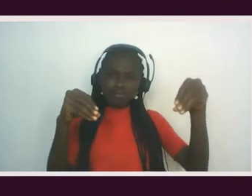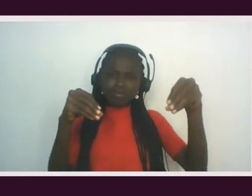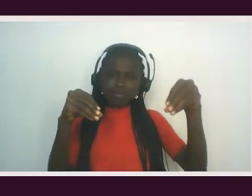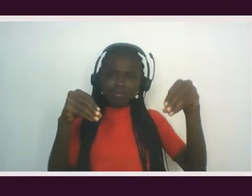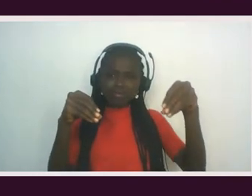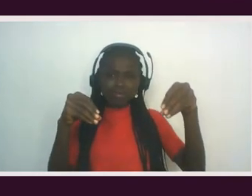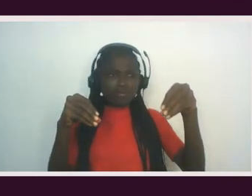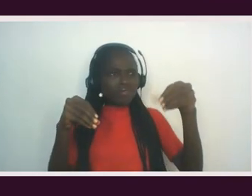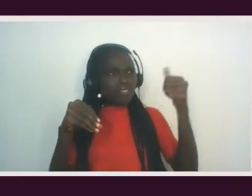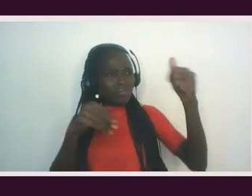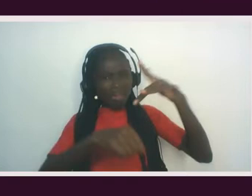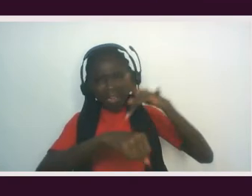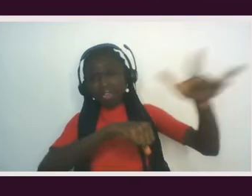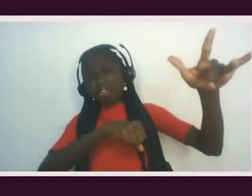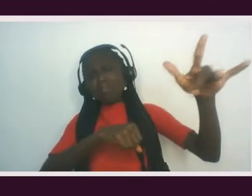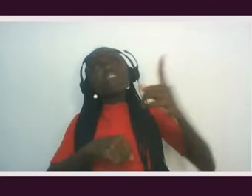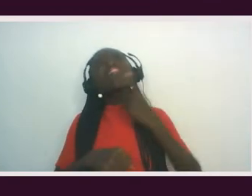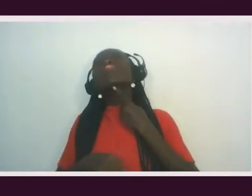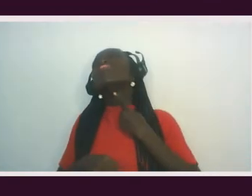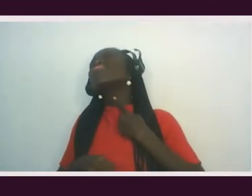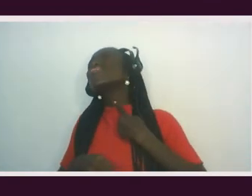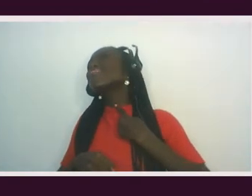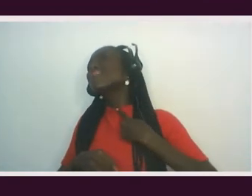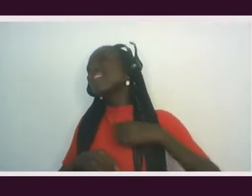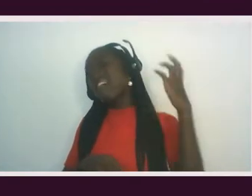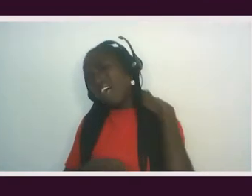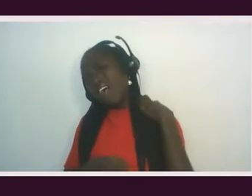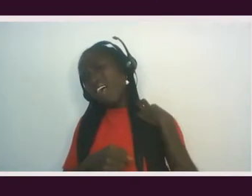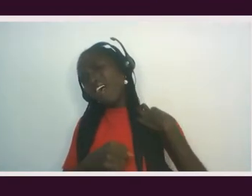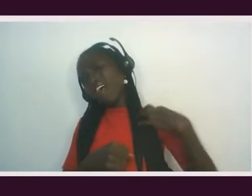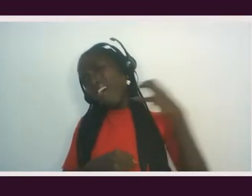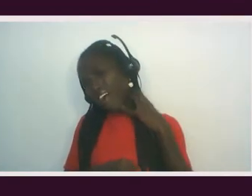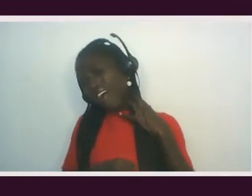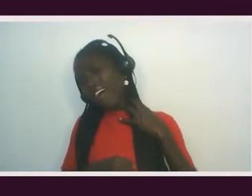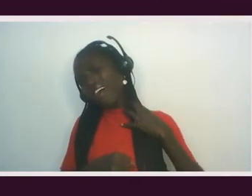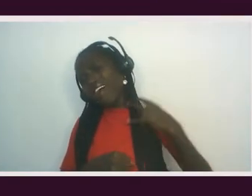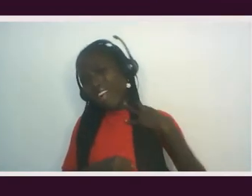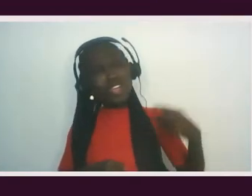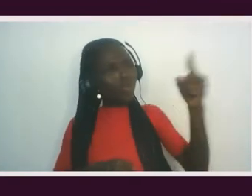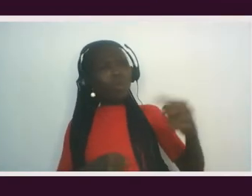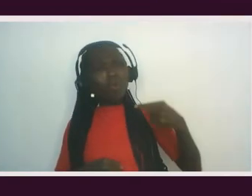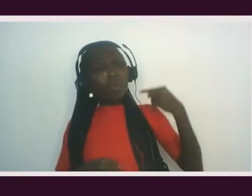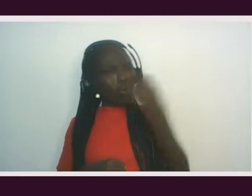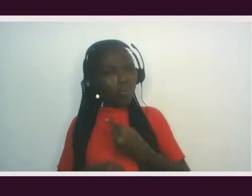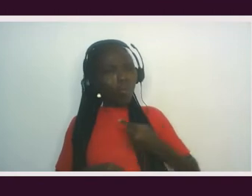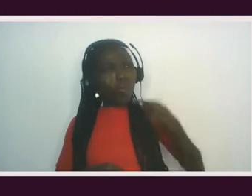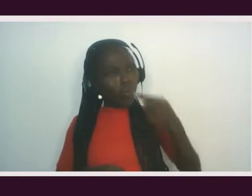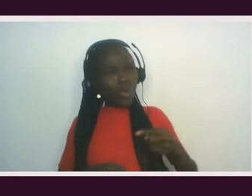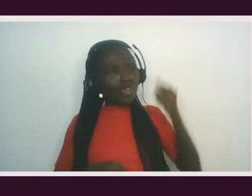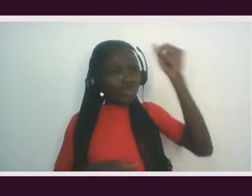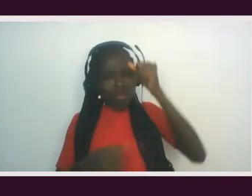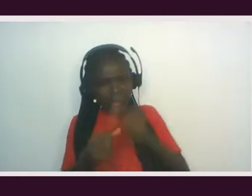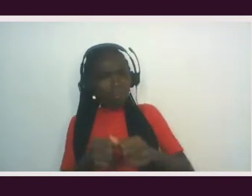And he is empty, starving for life that can only be gathered by sucking on my neck. Who are you? You are who? The one who